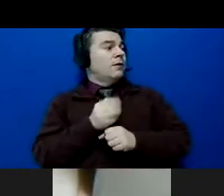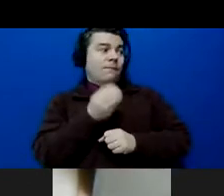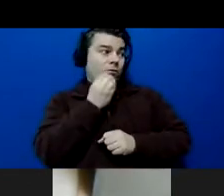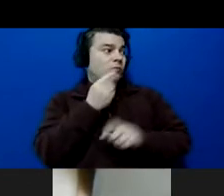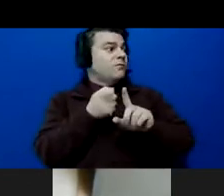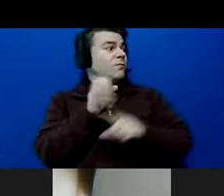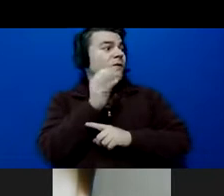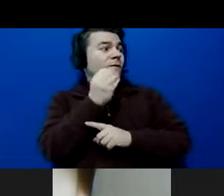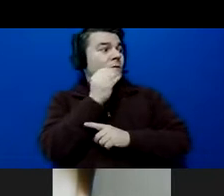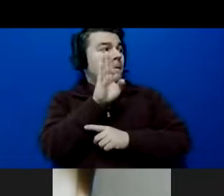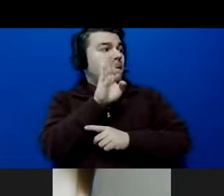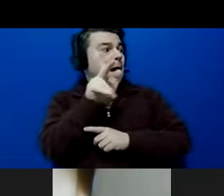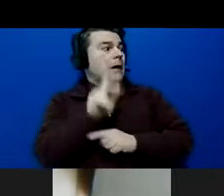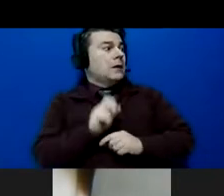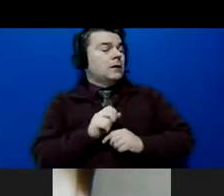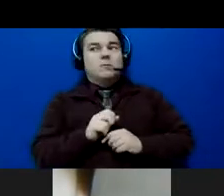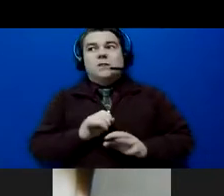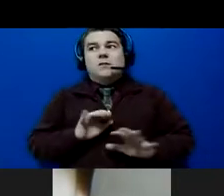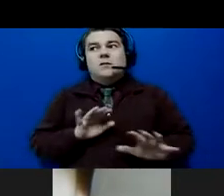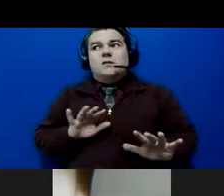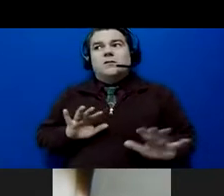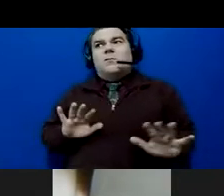I was like, no, anything but that.